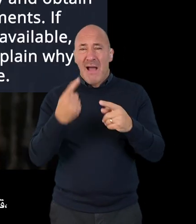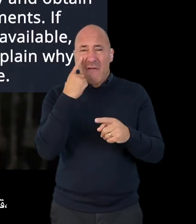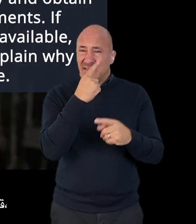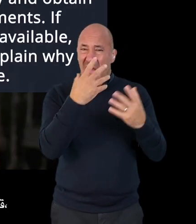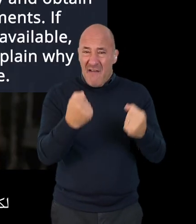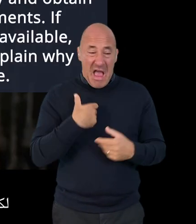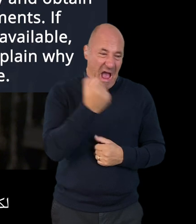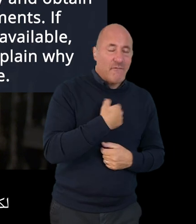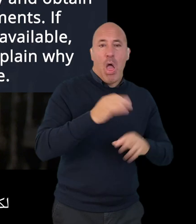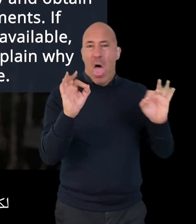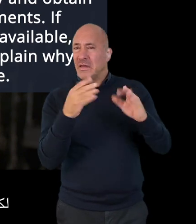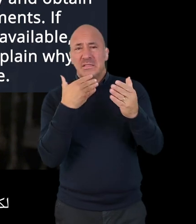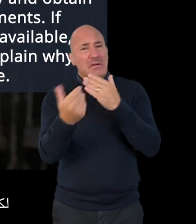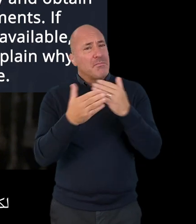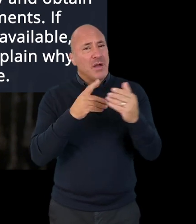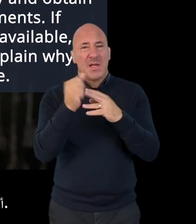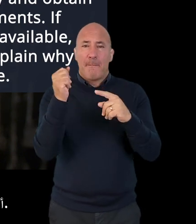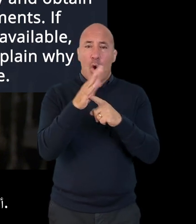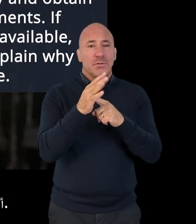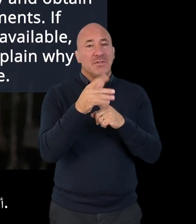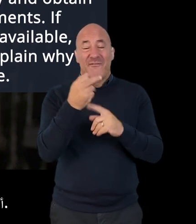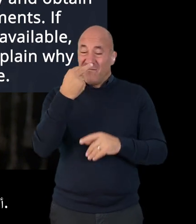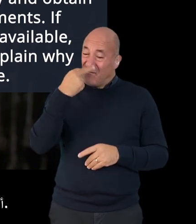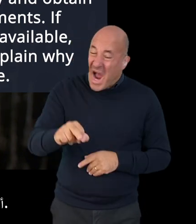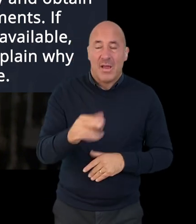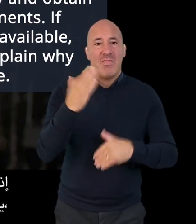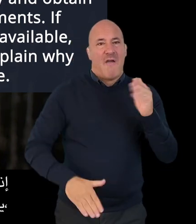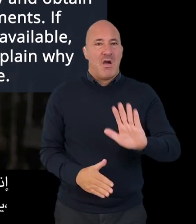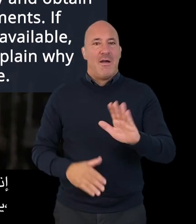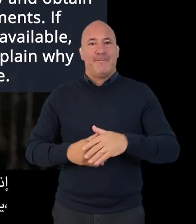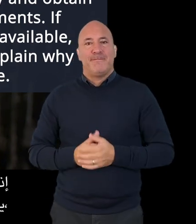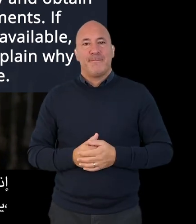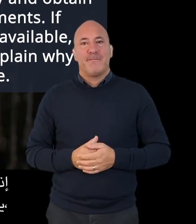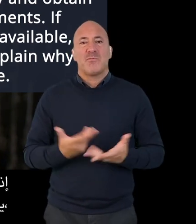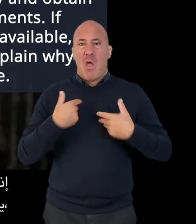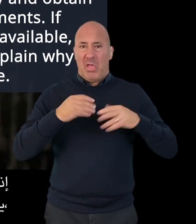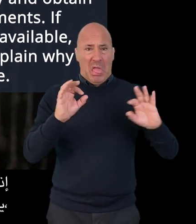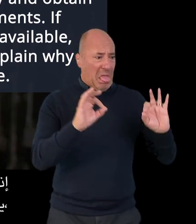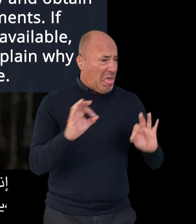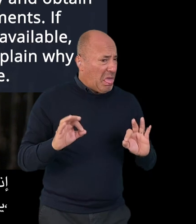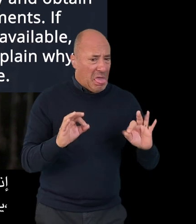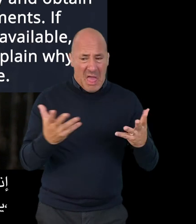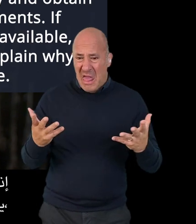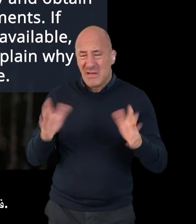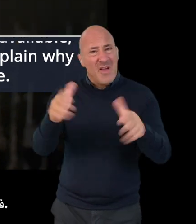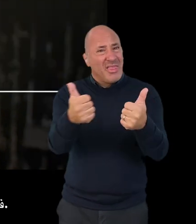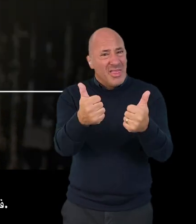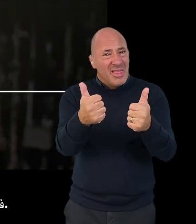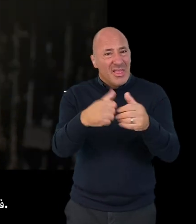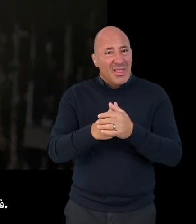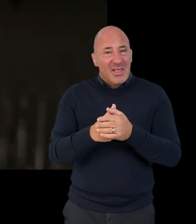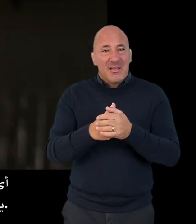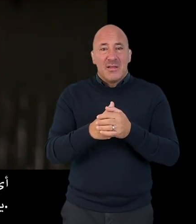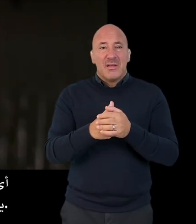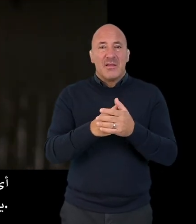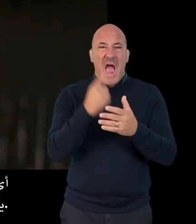might not have but it's always important to remember never to fake any evidence so if you don't have anything in support of your case this is fine.